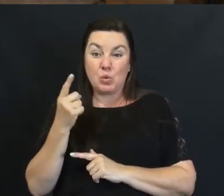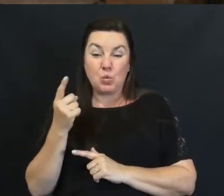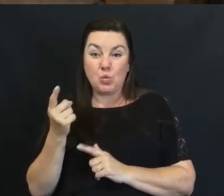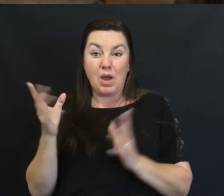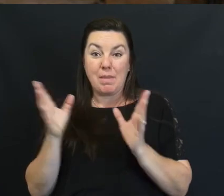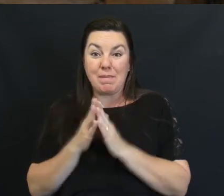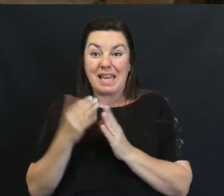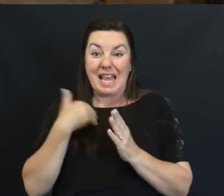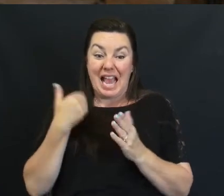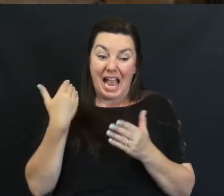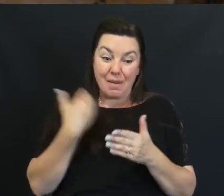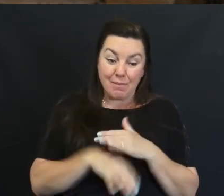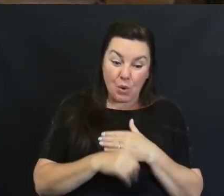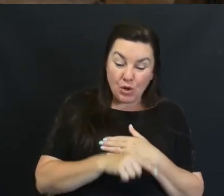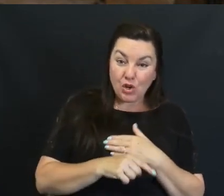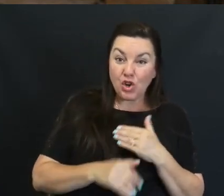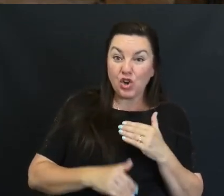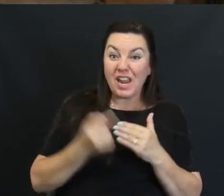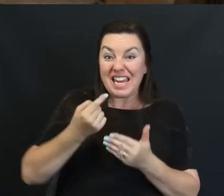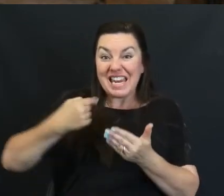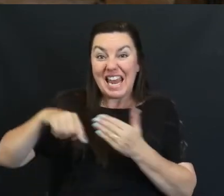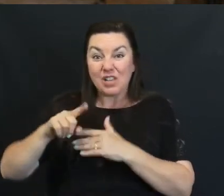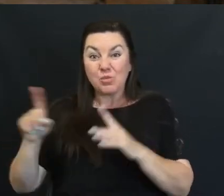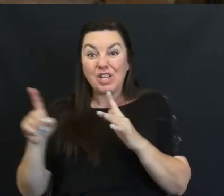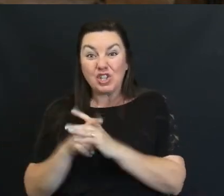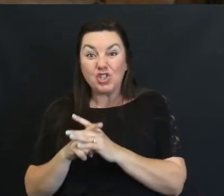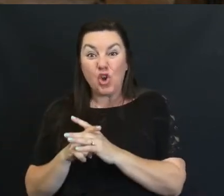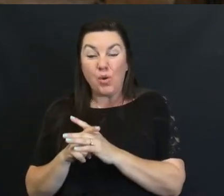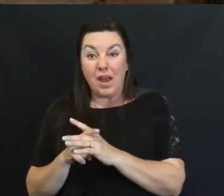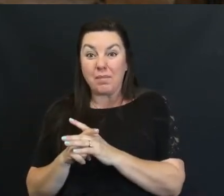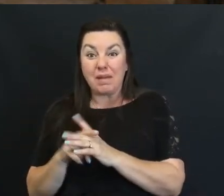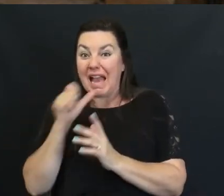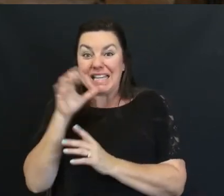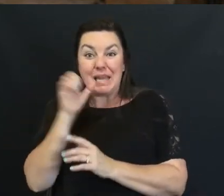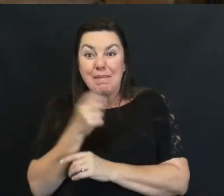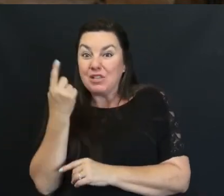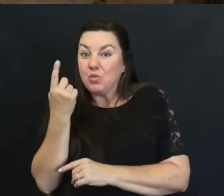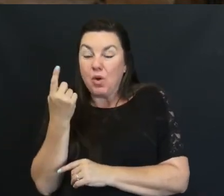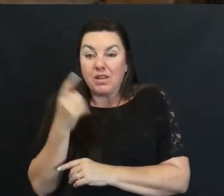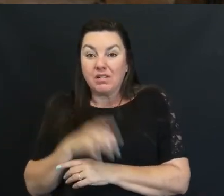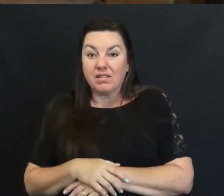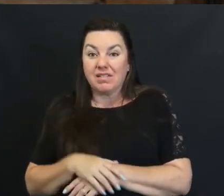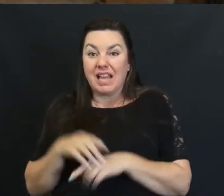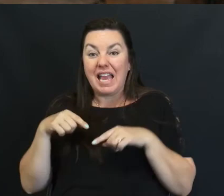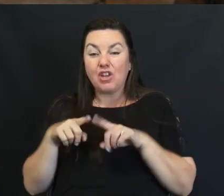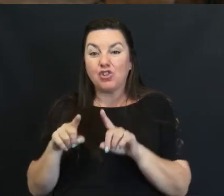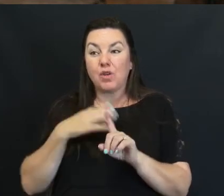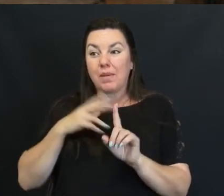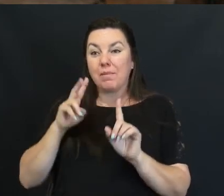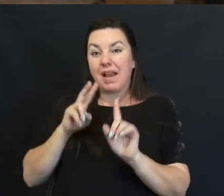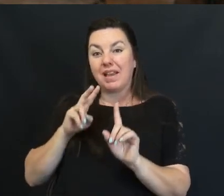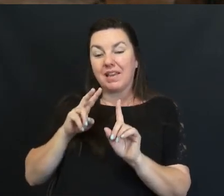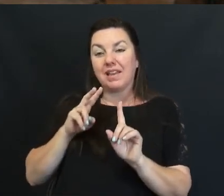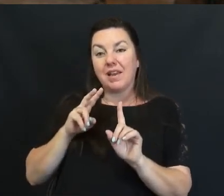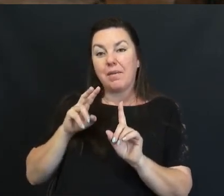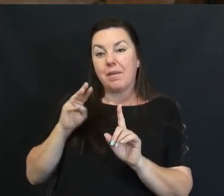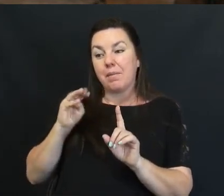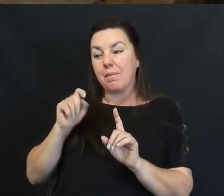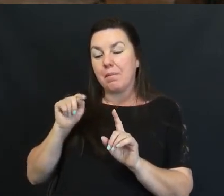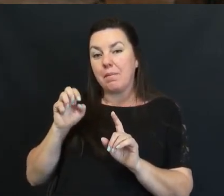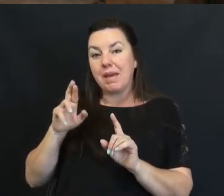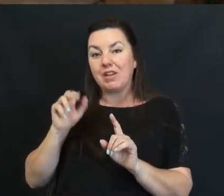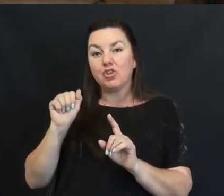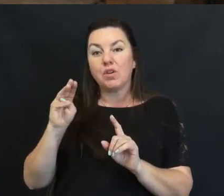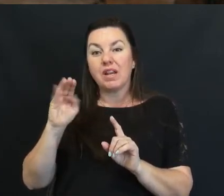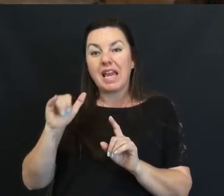Came Back The Very Next Meeting And During The Mops Meetings My Mentor Mom Amy Phillips Who We Saw And Is Online